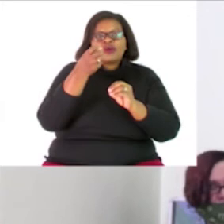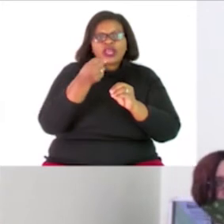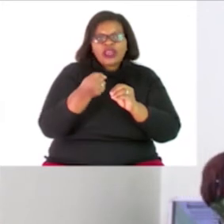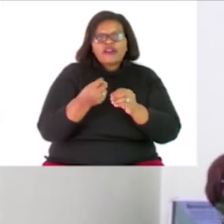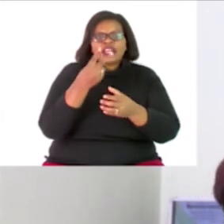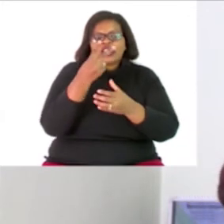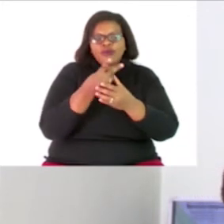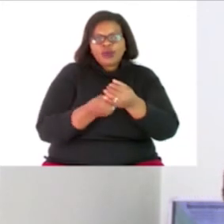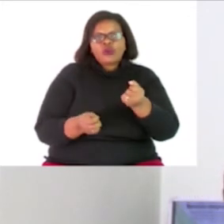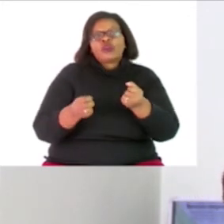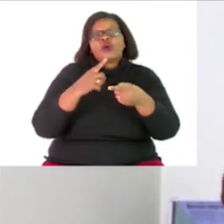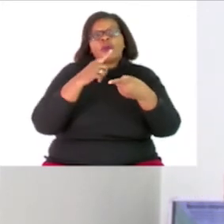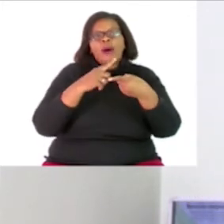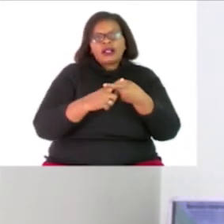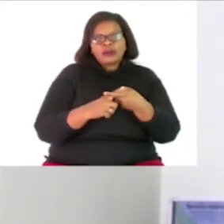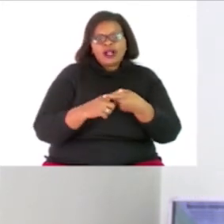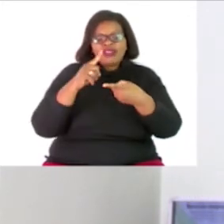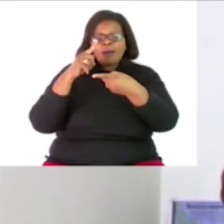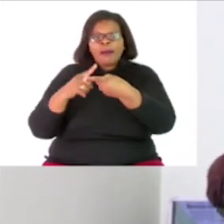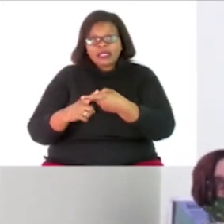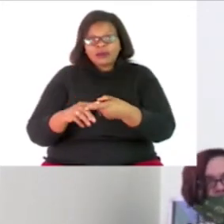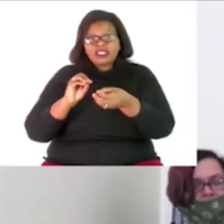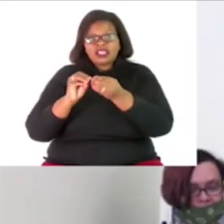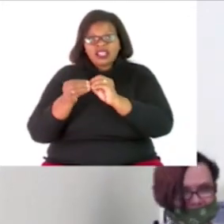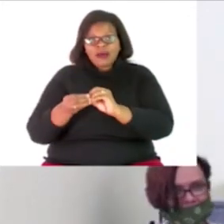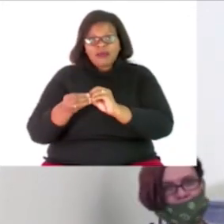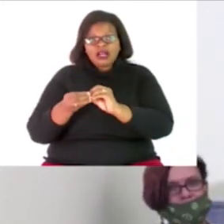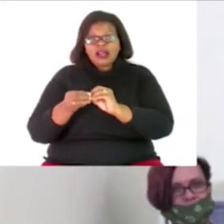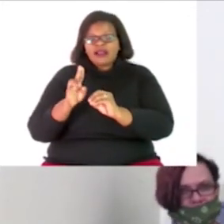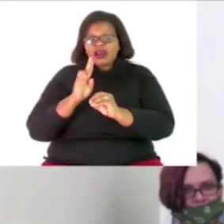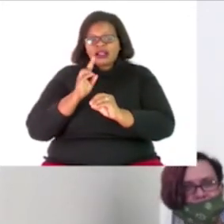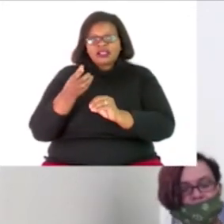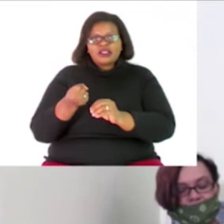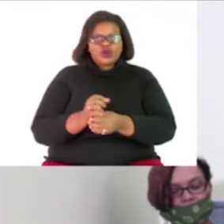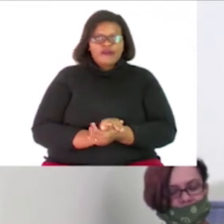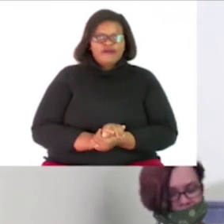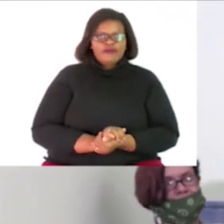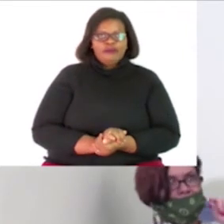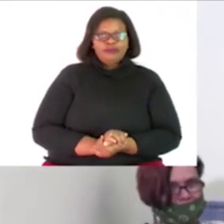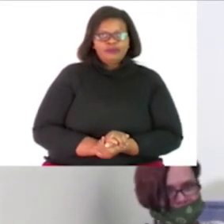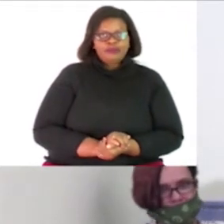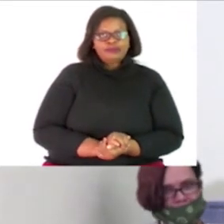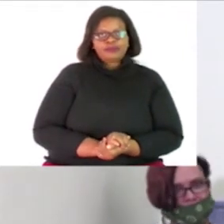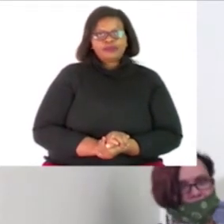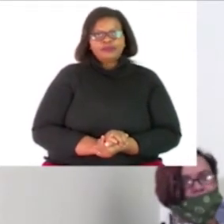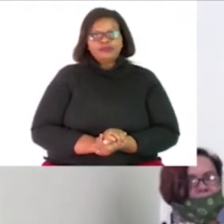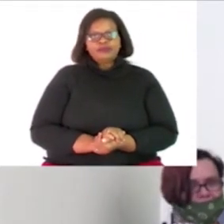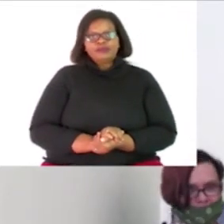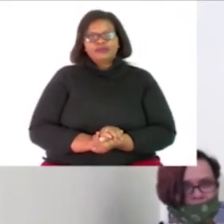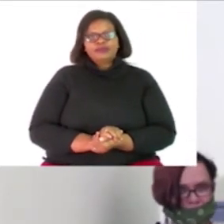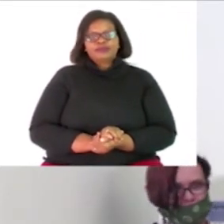and the multiple is a number that you the answer of a number that you multiply